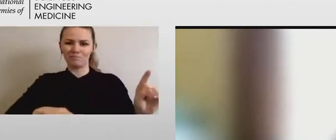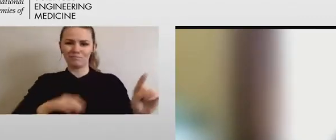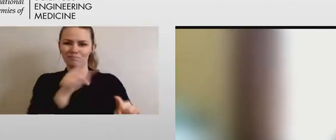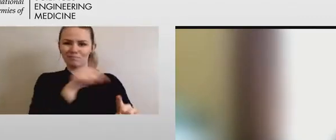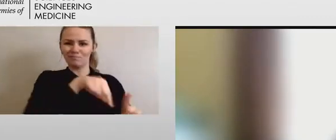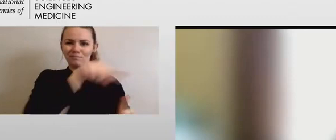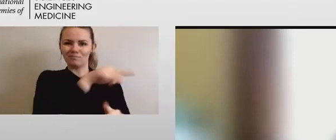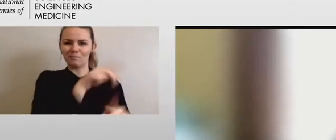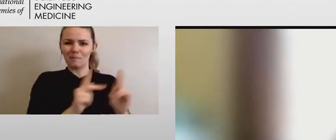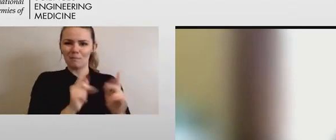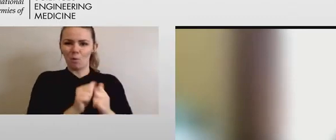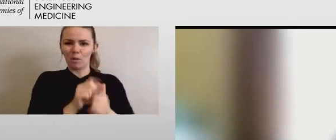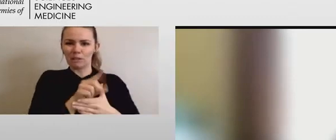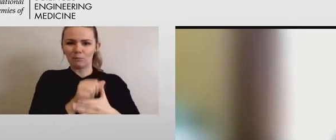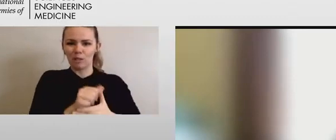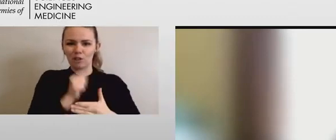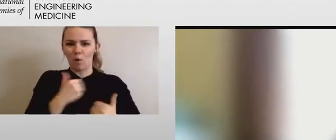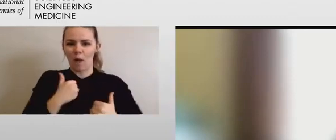with disabilities.